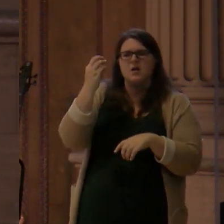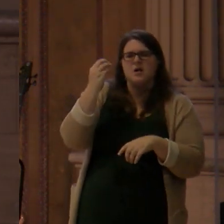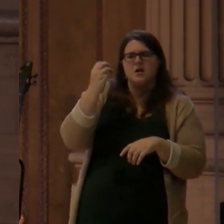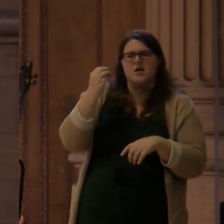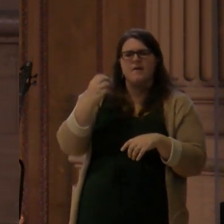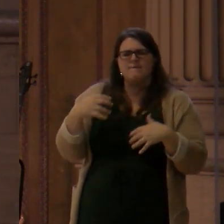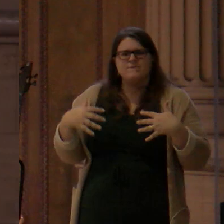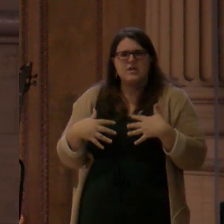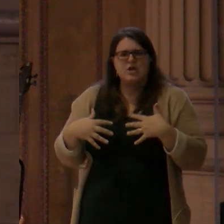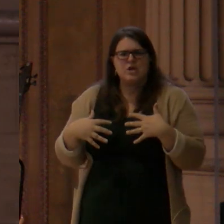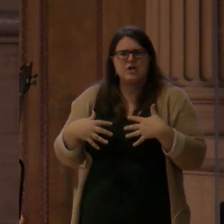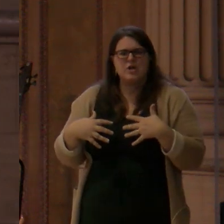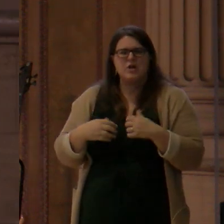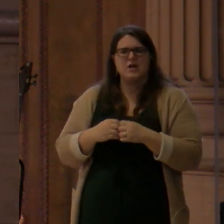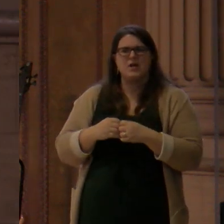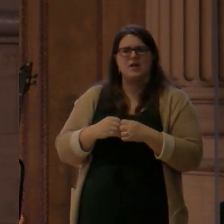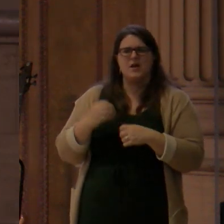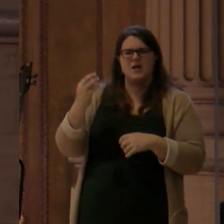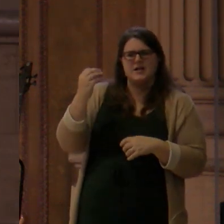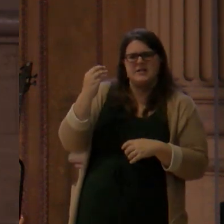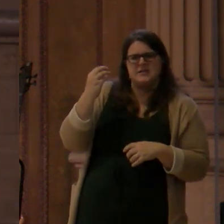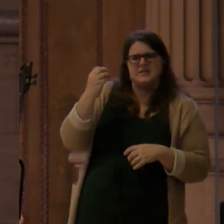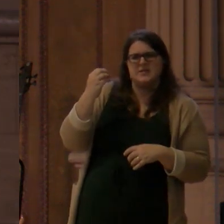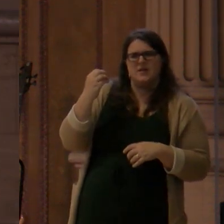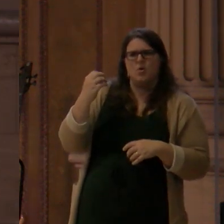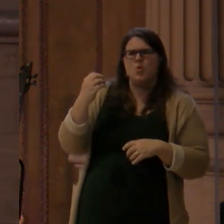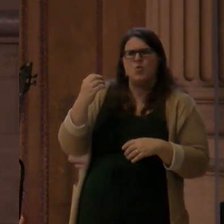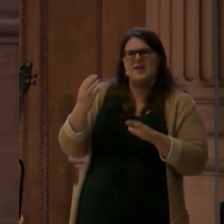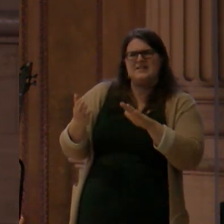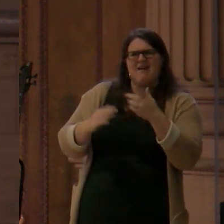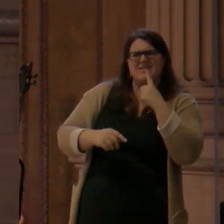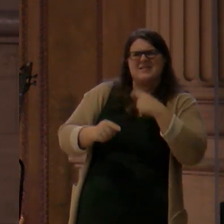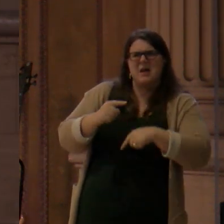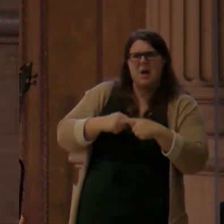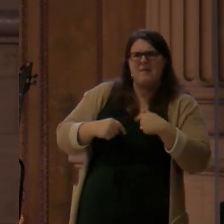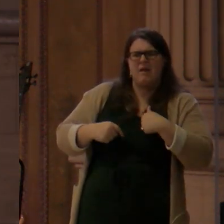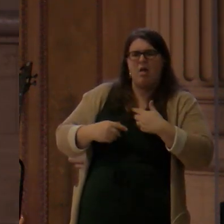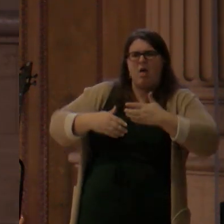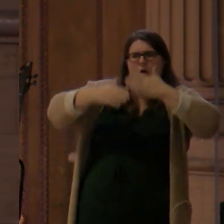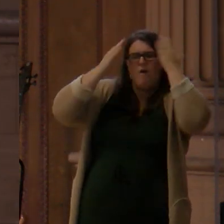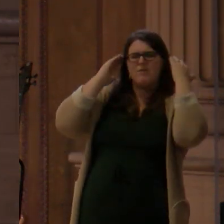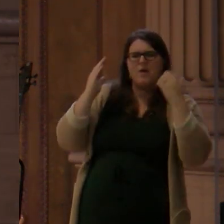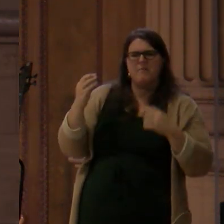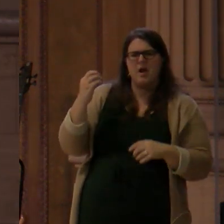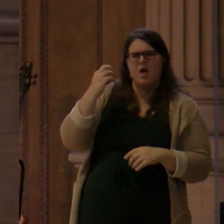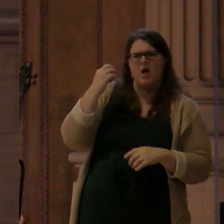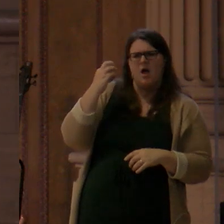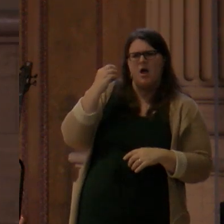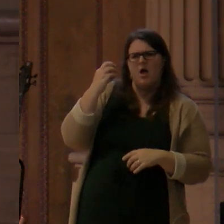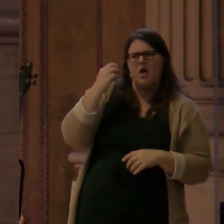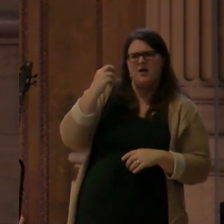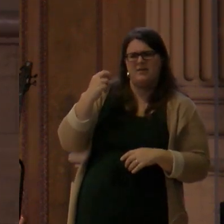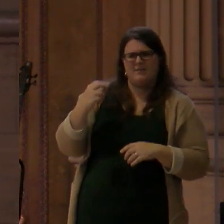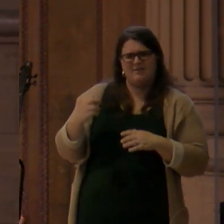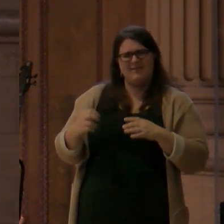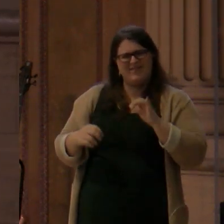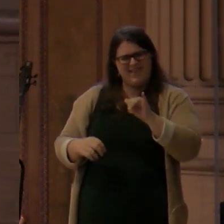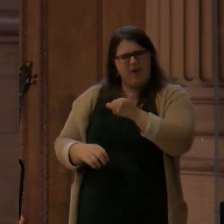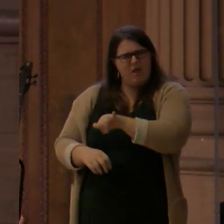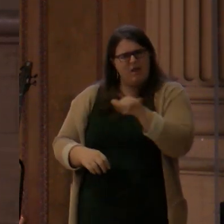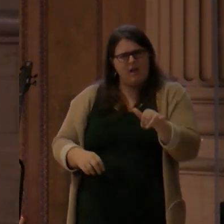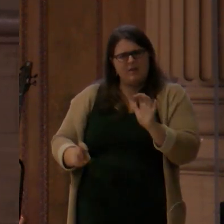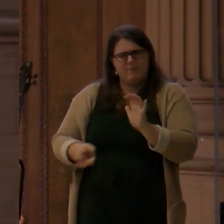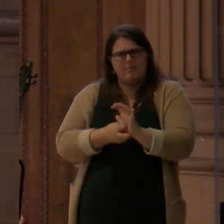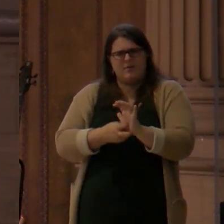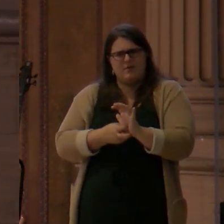when you're tempted to be overwhelmed by the prospect of death, when Satan bites, what do we do? We put on the gospel that's crushed His head.